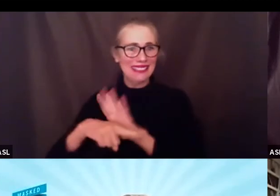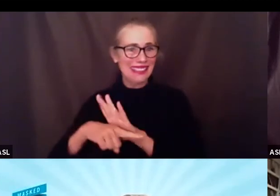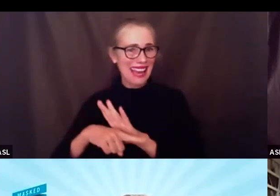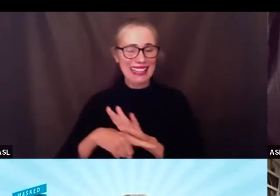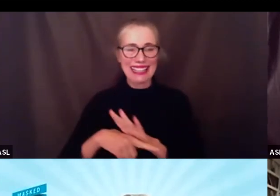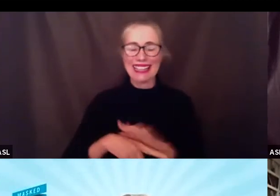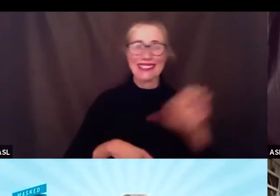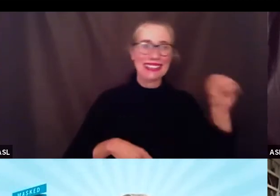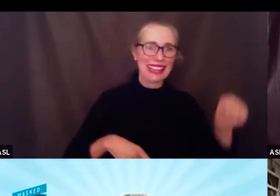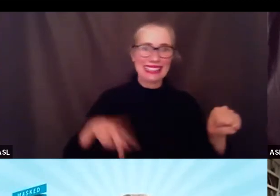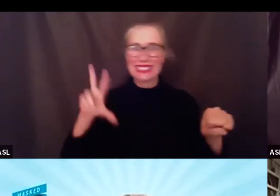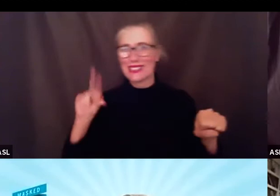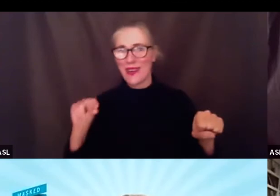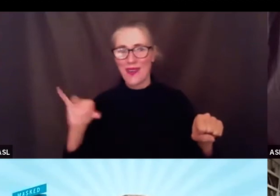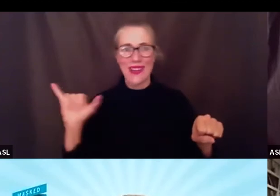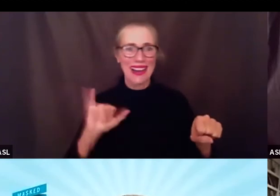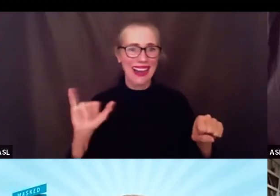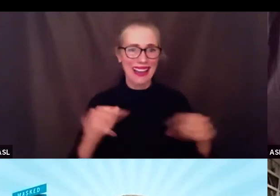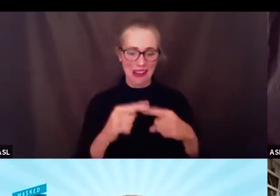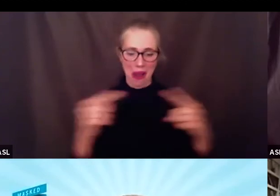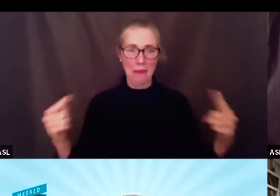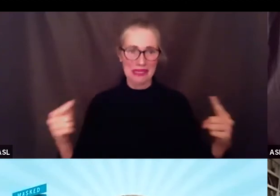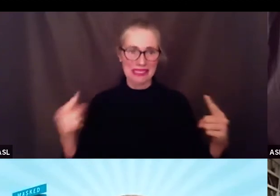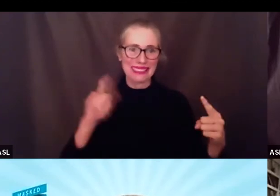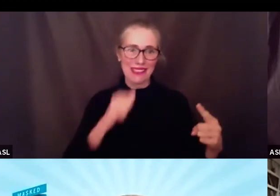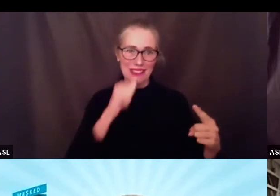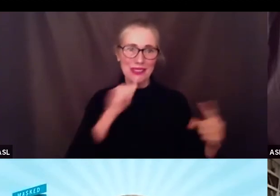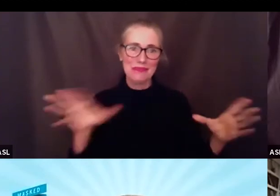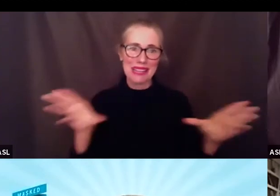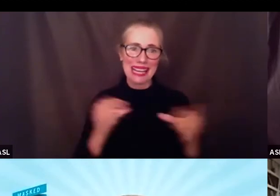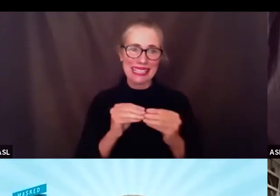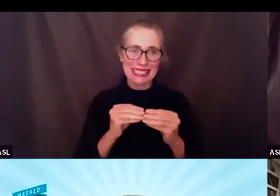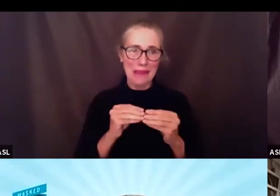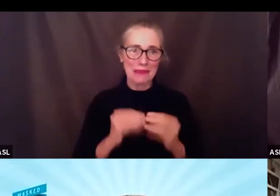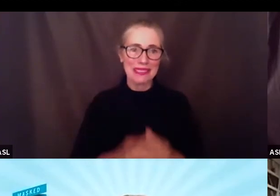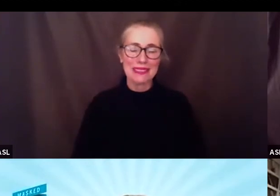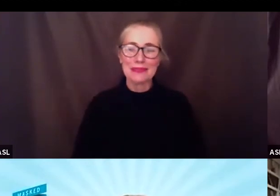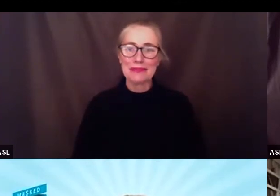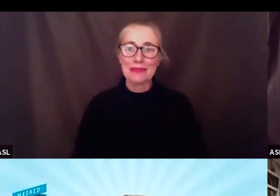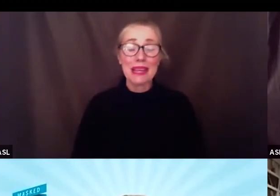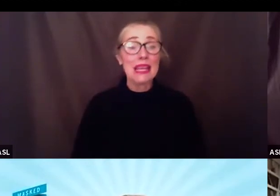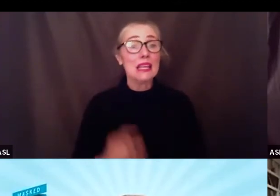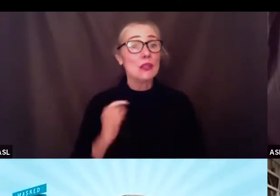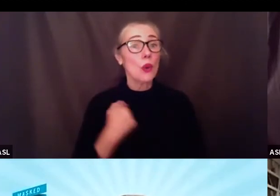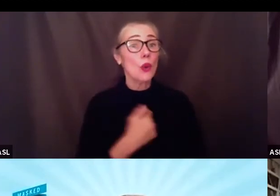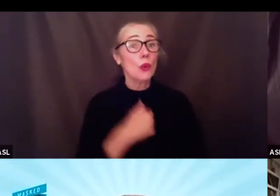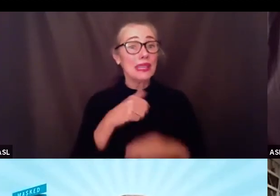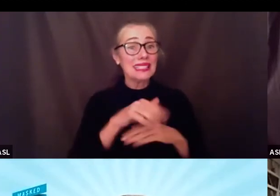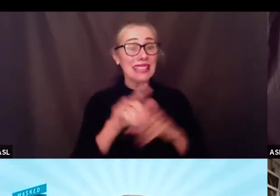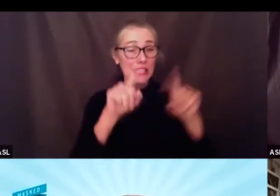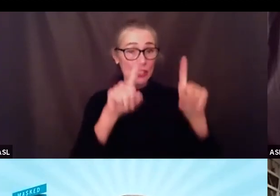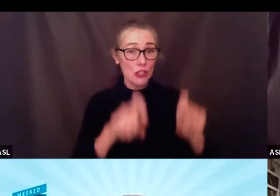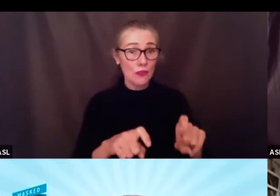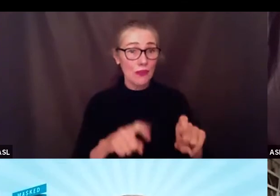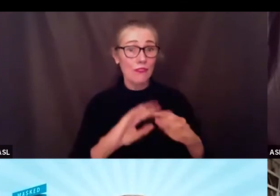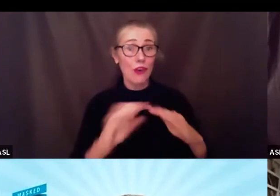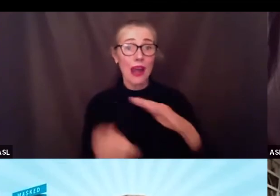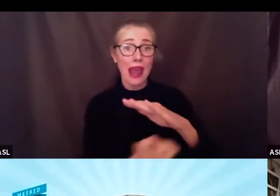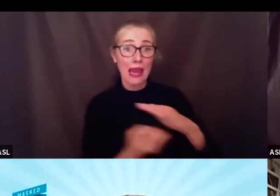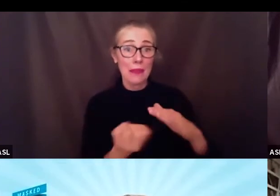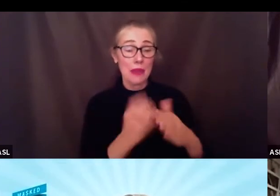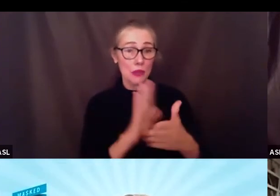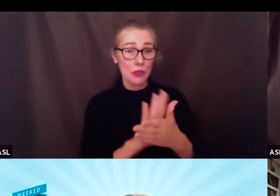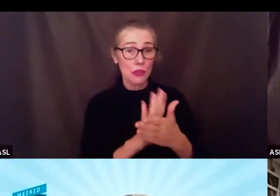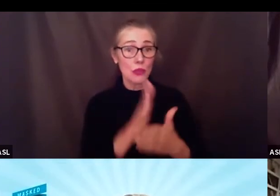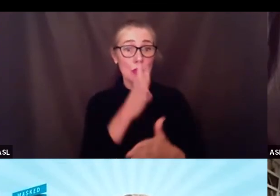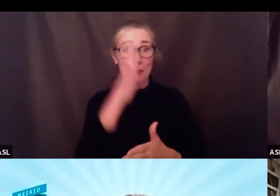um opening schools so we do intend to send a survey out to all our elementary school parents we have the results of what they want